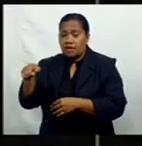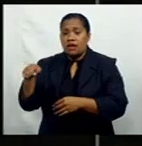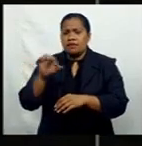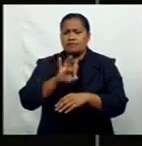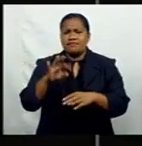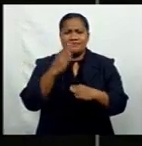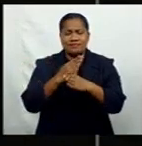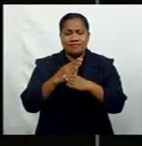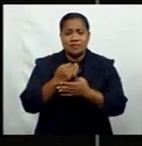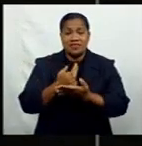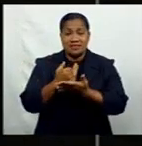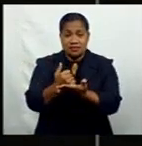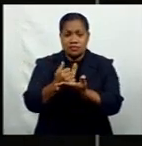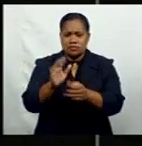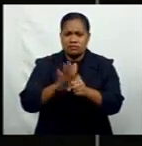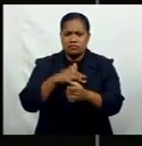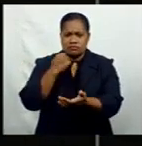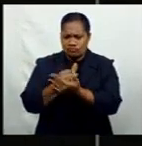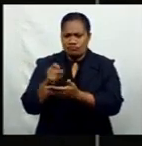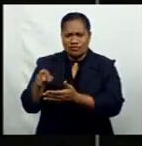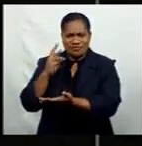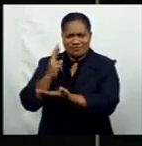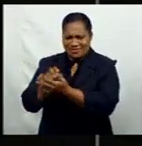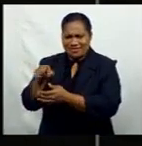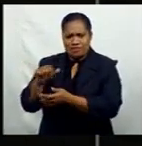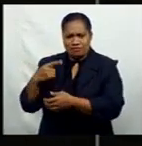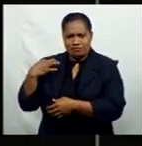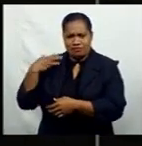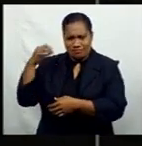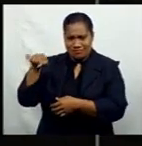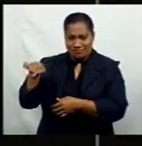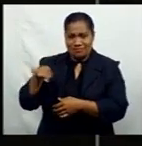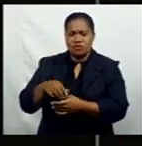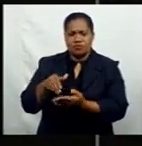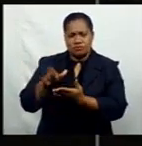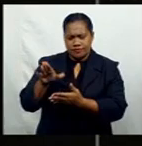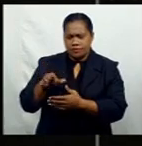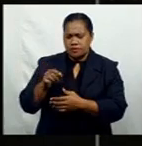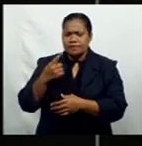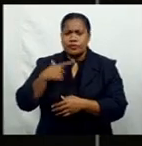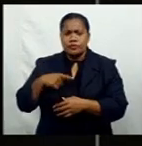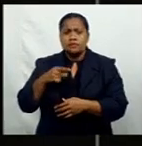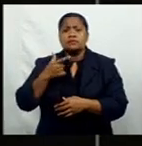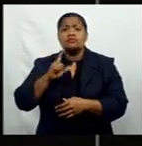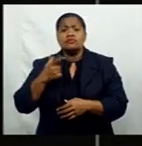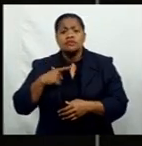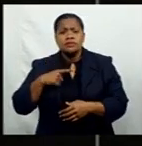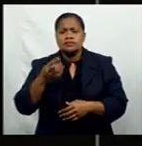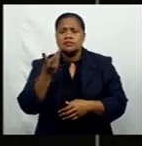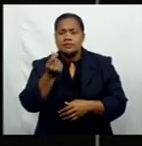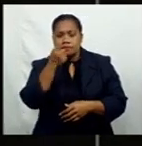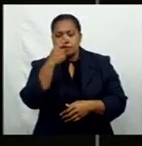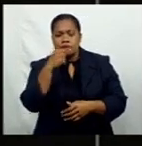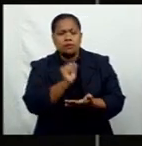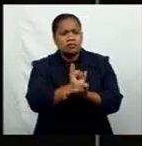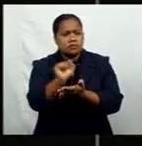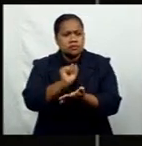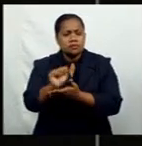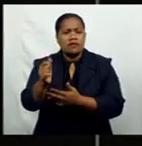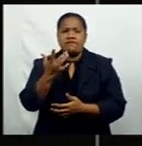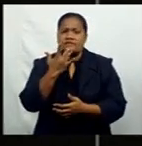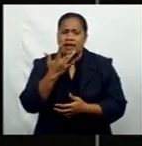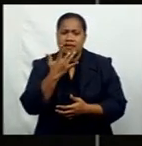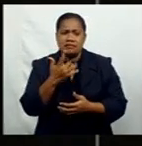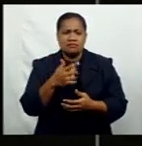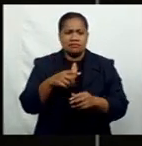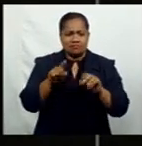to ensure their validity. The Minister for Economy highlights there are some people who've tried to sell fake vaccination cards, and